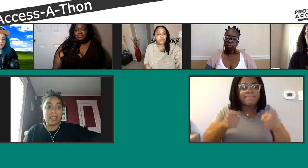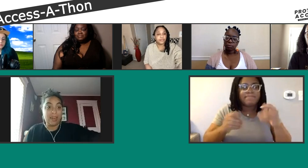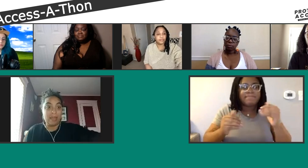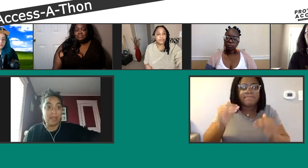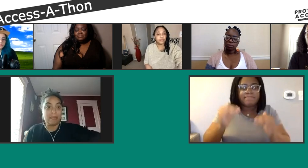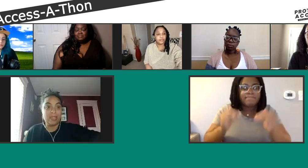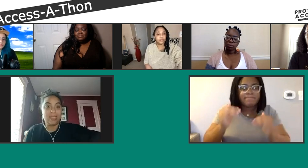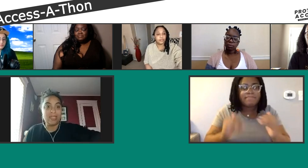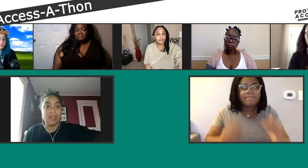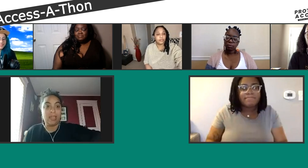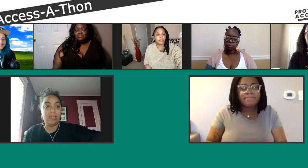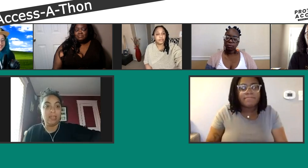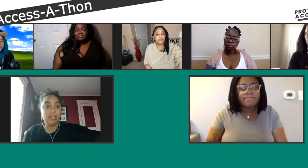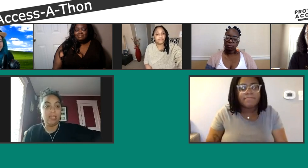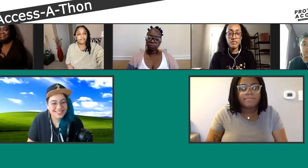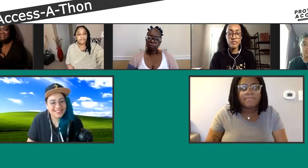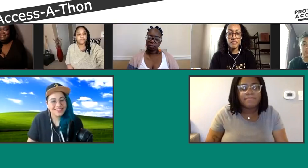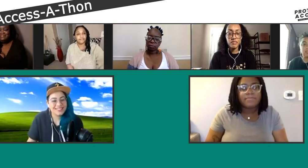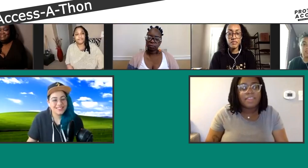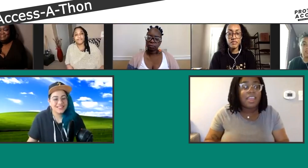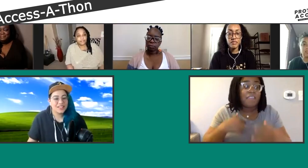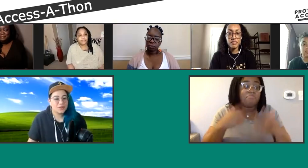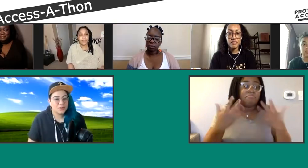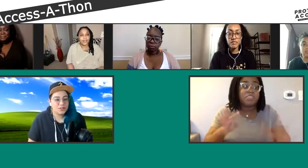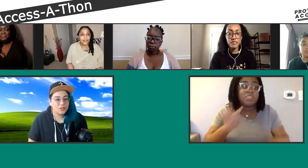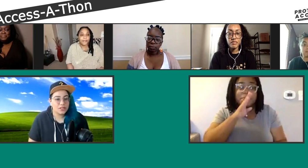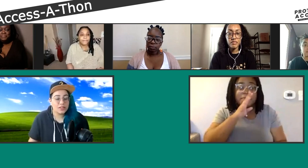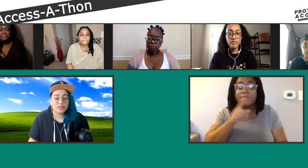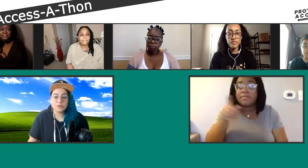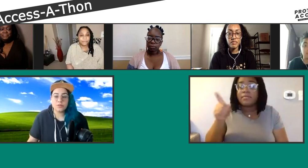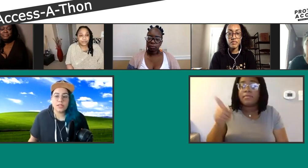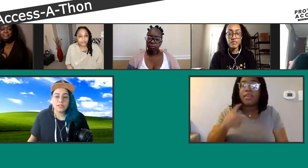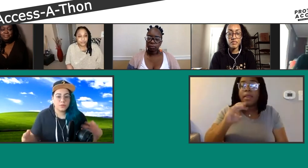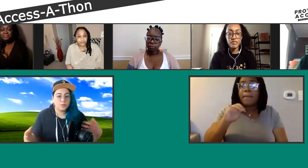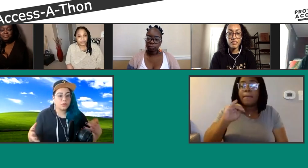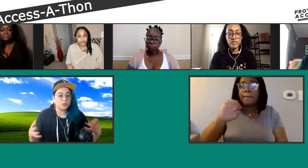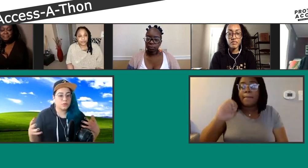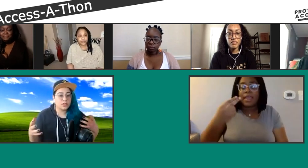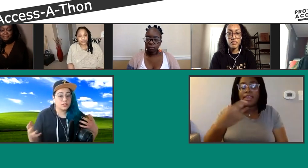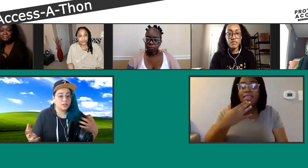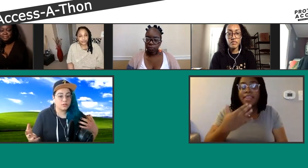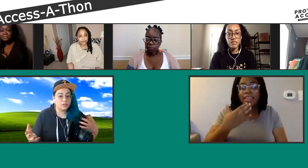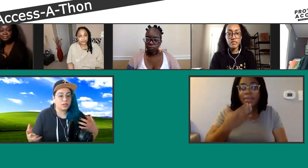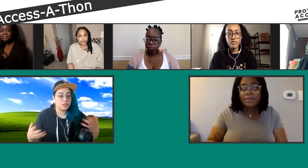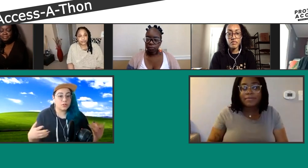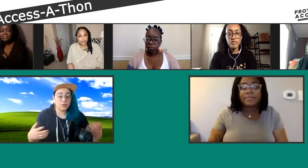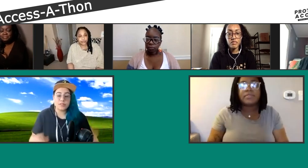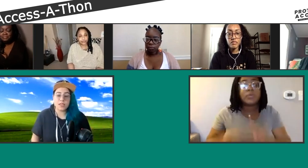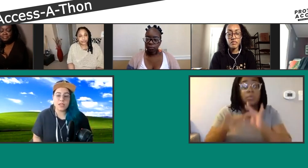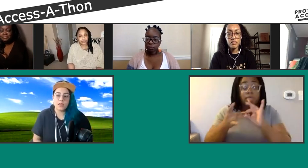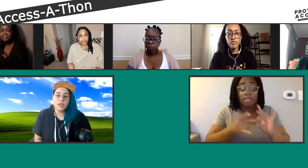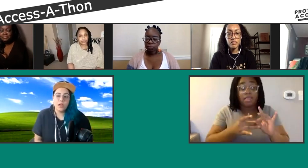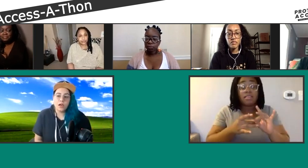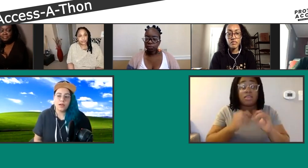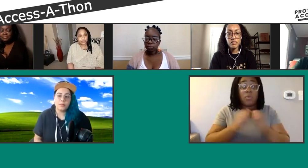is Julia and I am done speaking. Thank you so much, Julia. So related to both what Tinu and Julia were